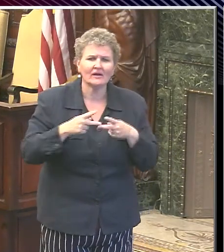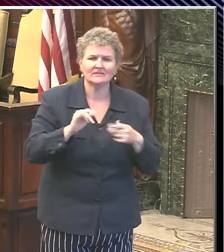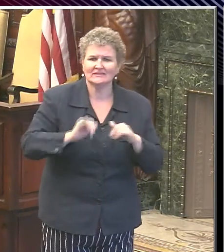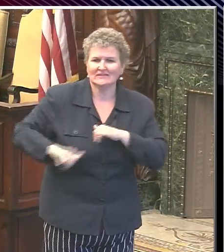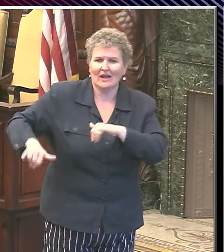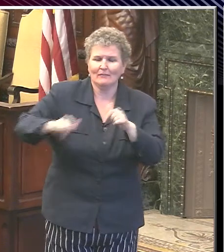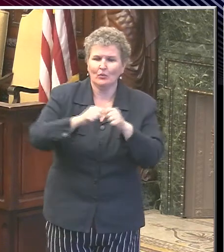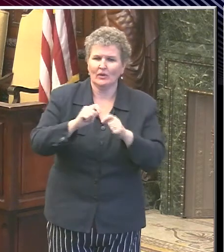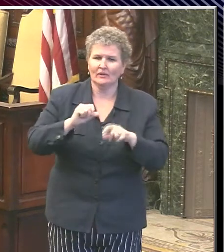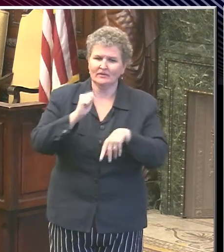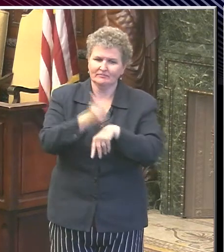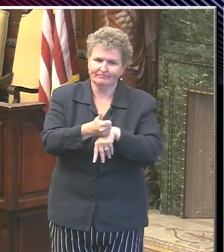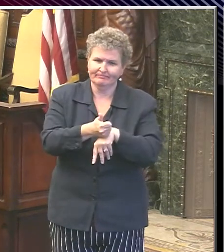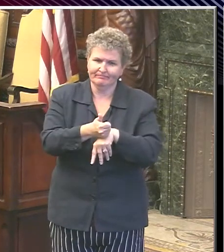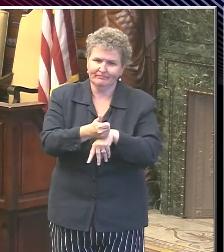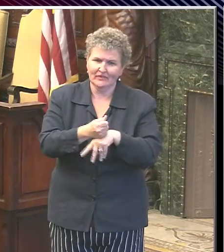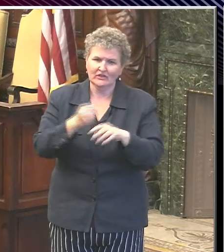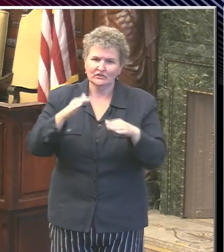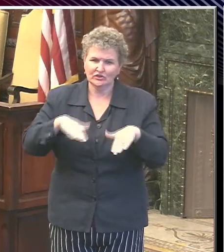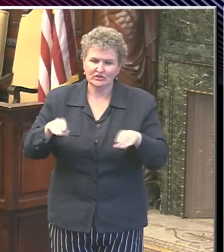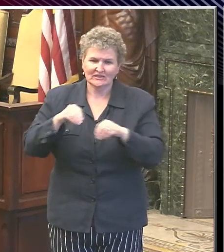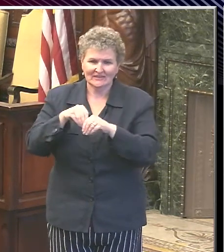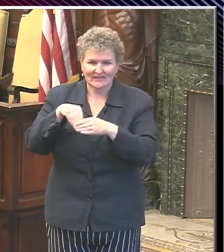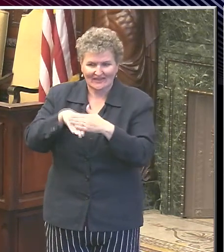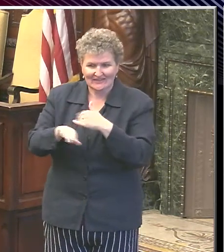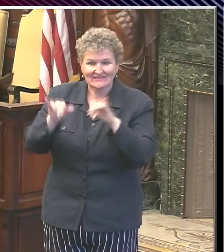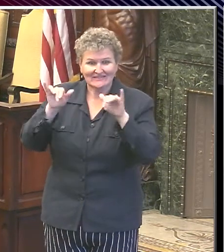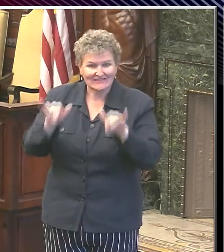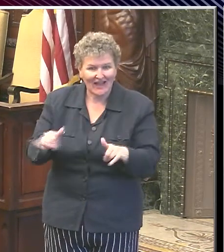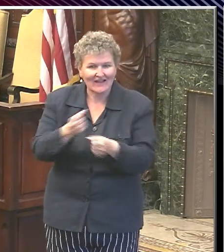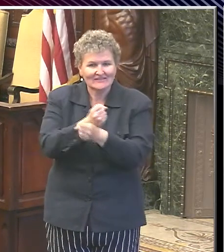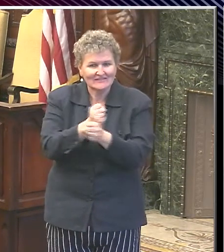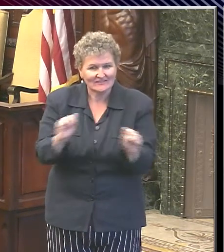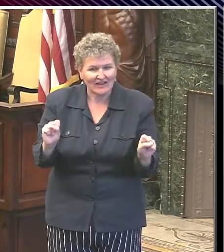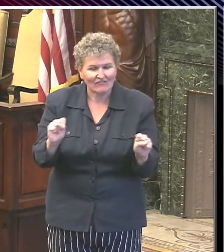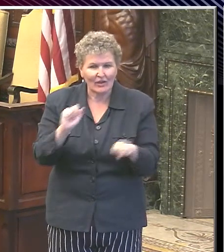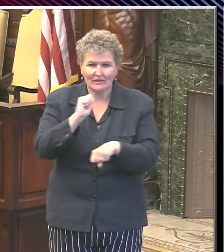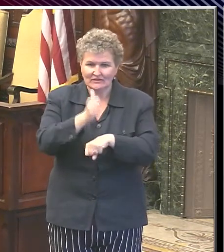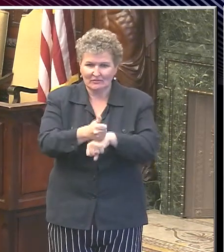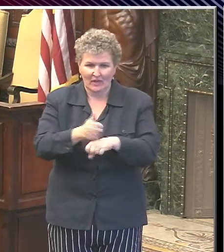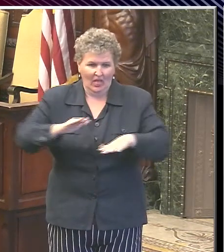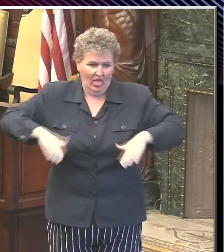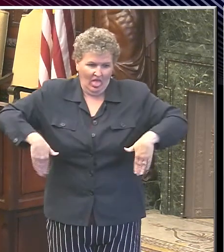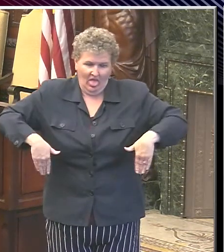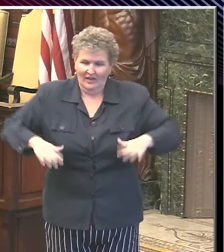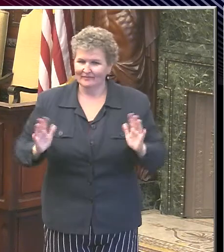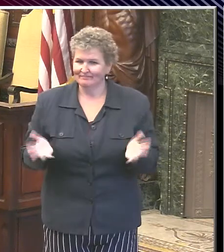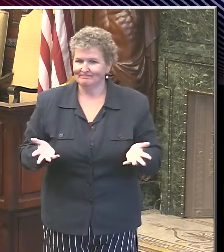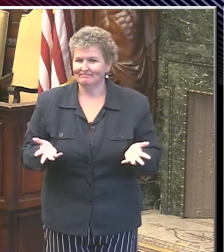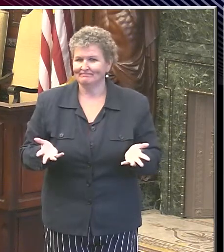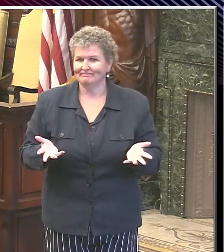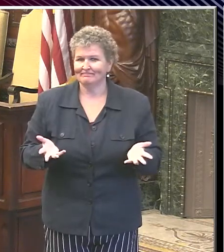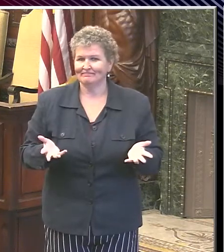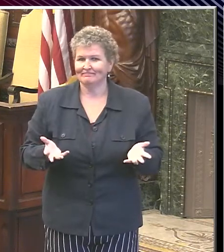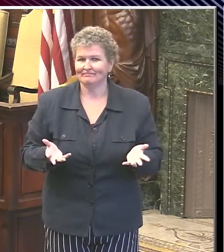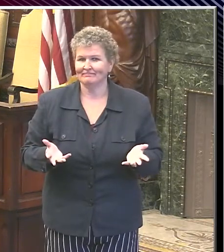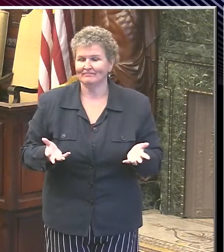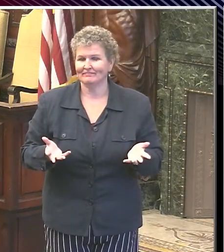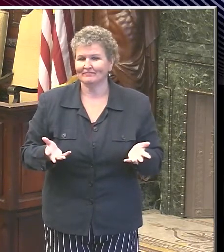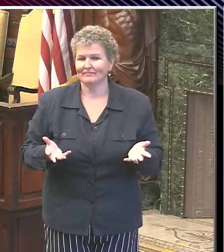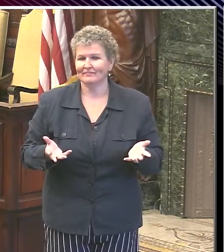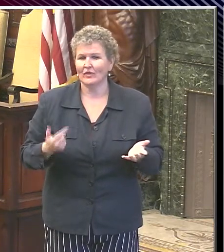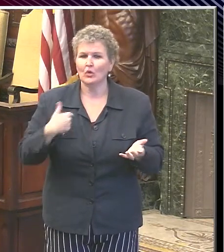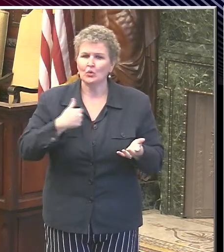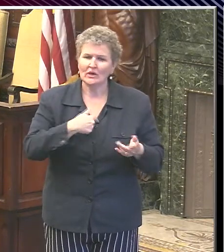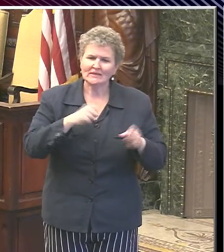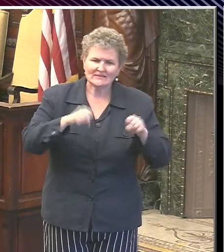where children could go safely. That's not in place yet. And so we're, we are definitely not encouraging parents to just have that be their plans.